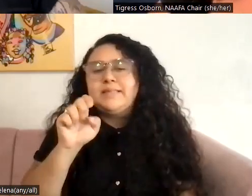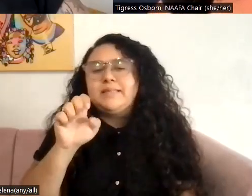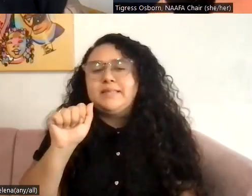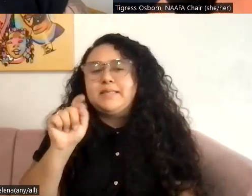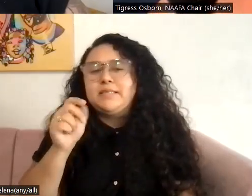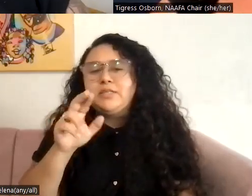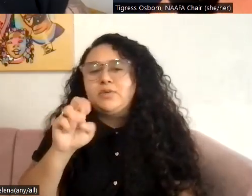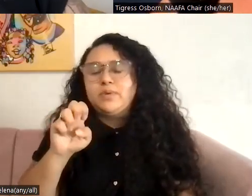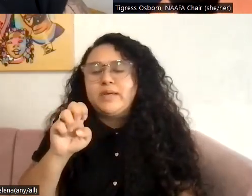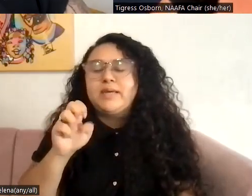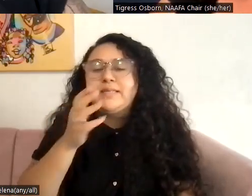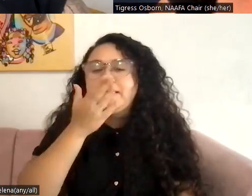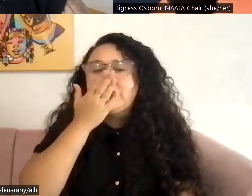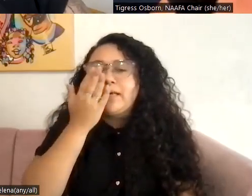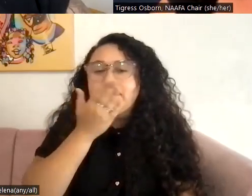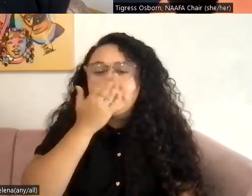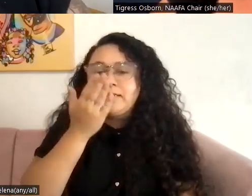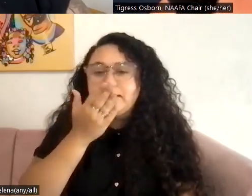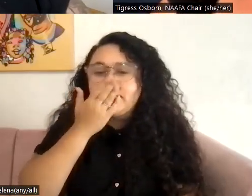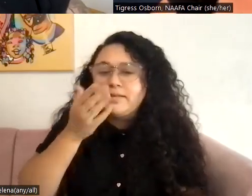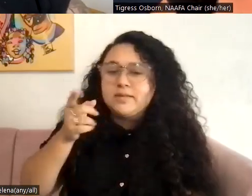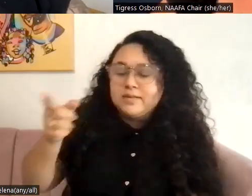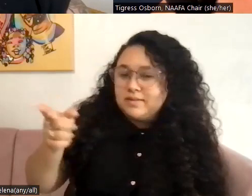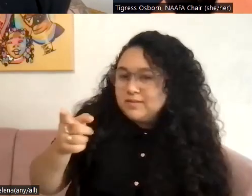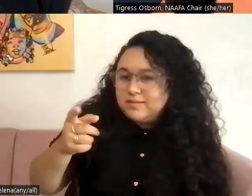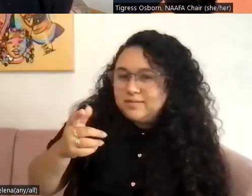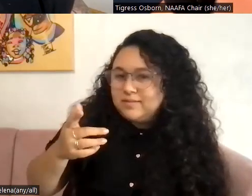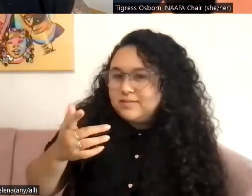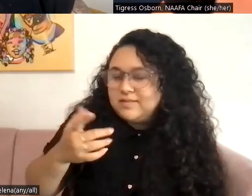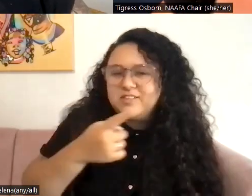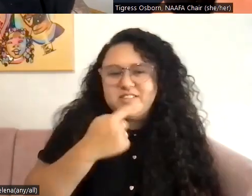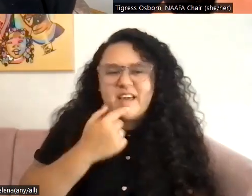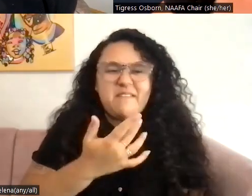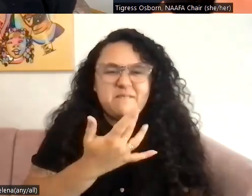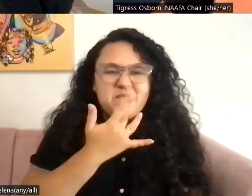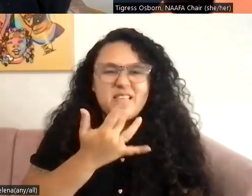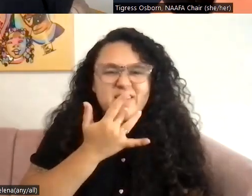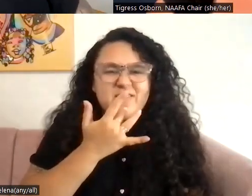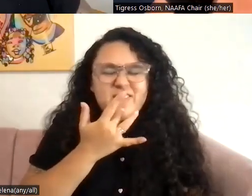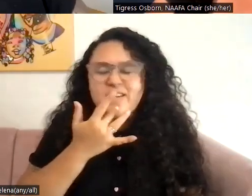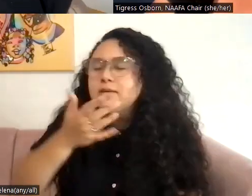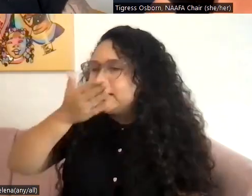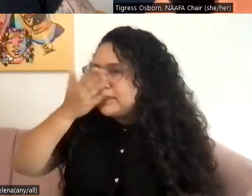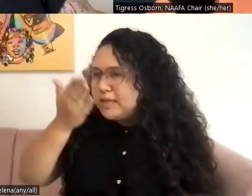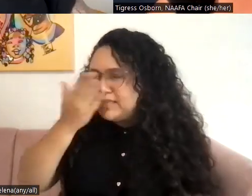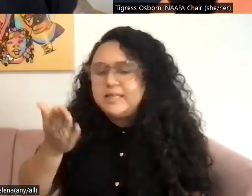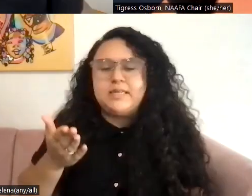like about the tea tree is it, it has a dry, not flavor. Please don't eat the soap y'all. Sorry. My words. It is.